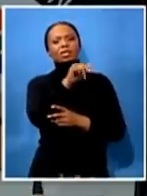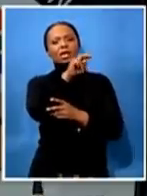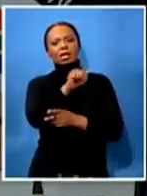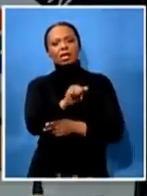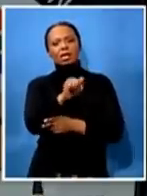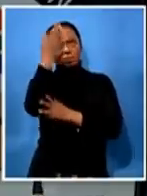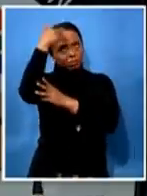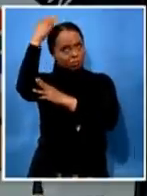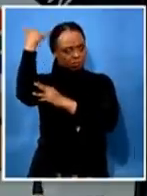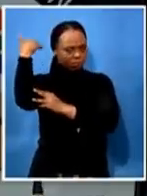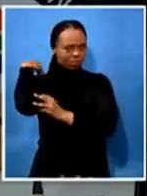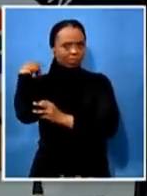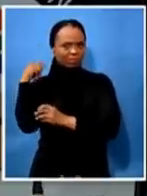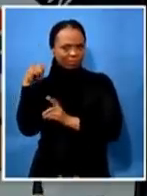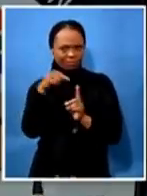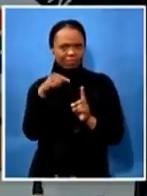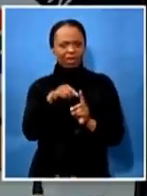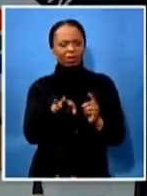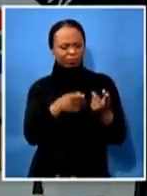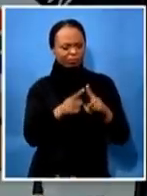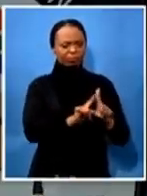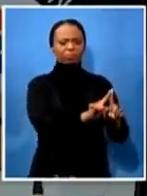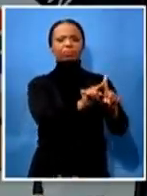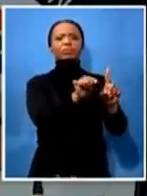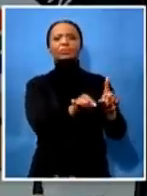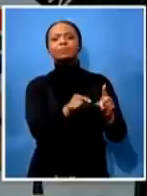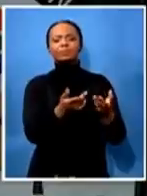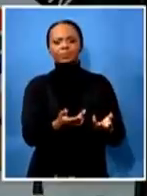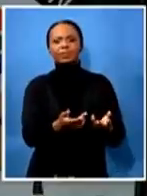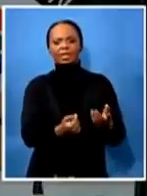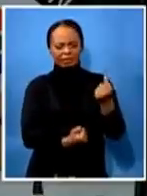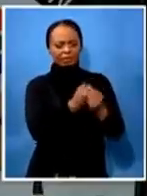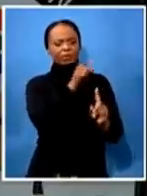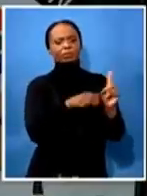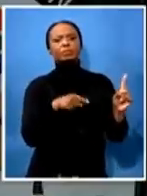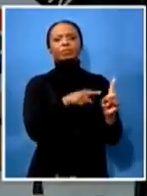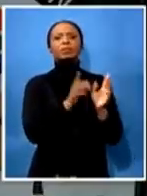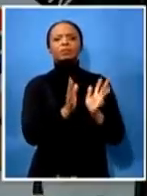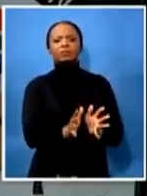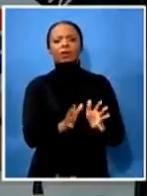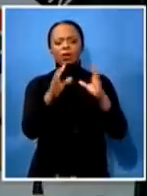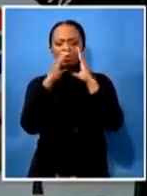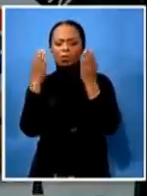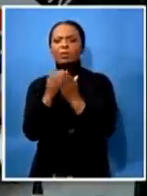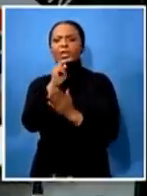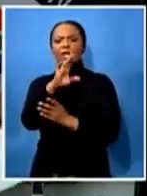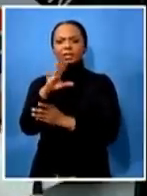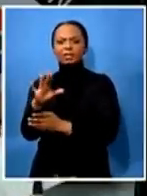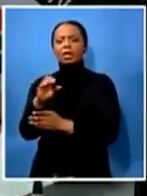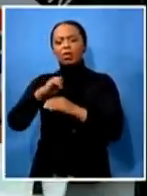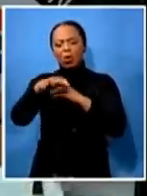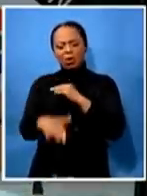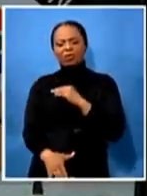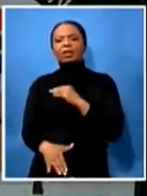of the national executive committee of the nc that ran this conference properly yet i was accused by